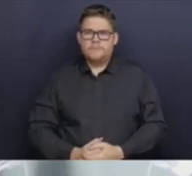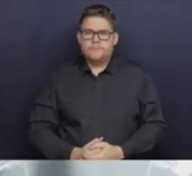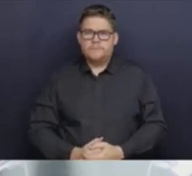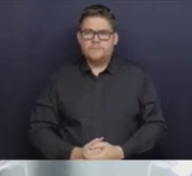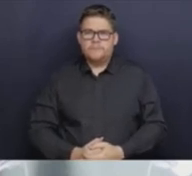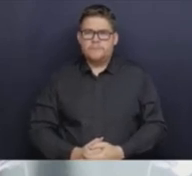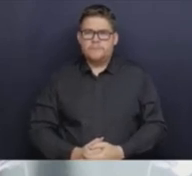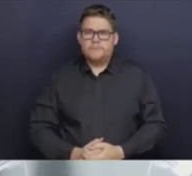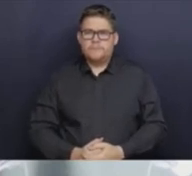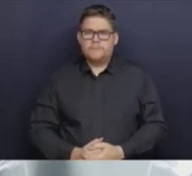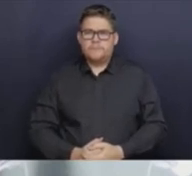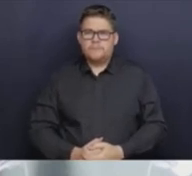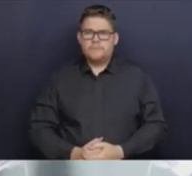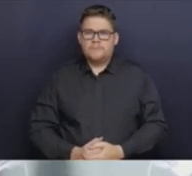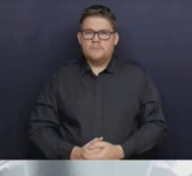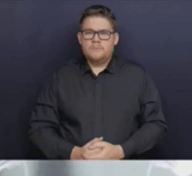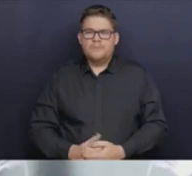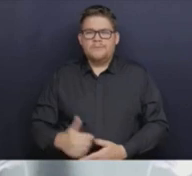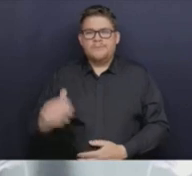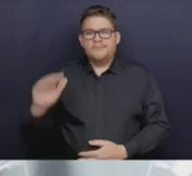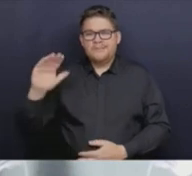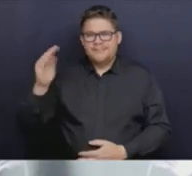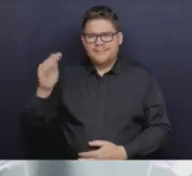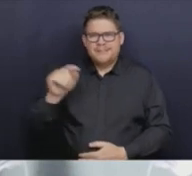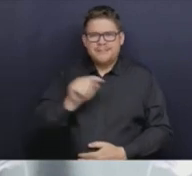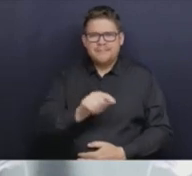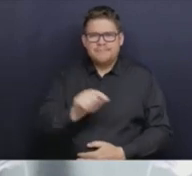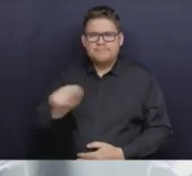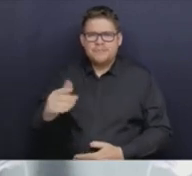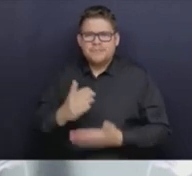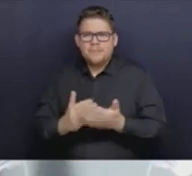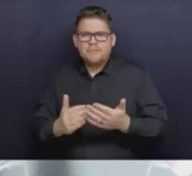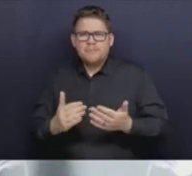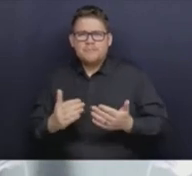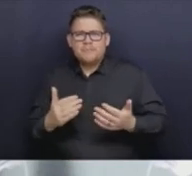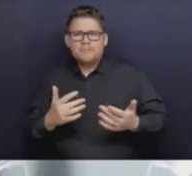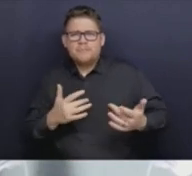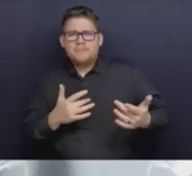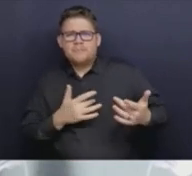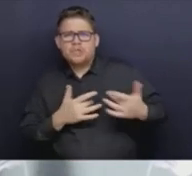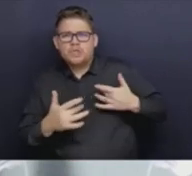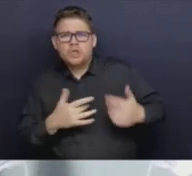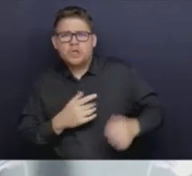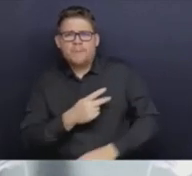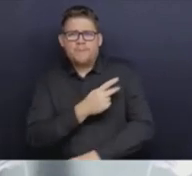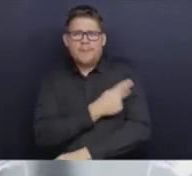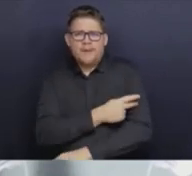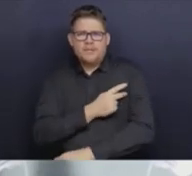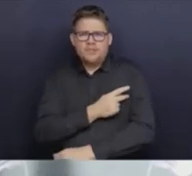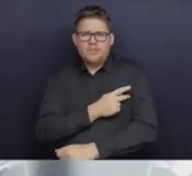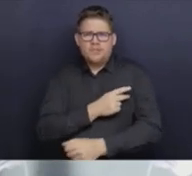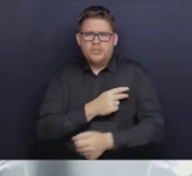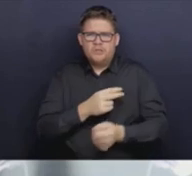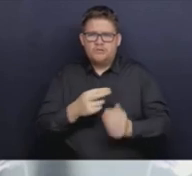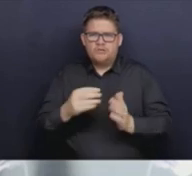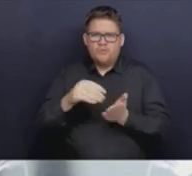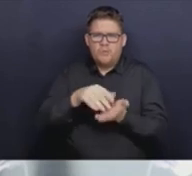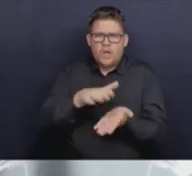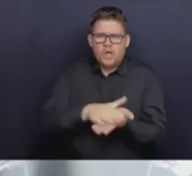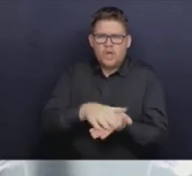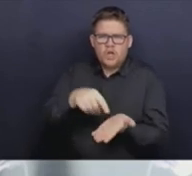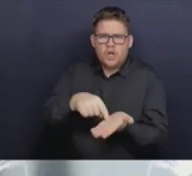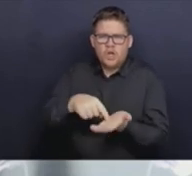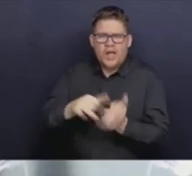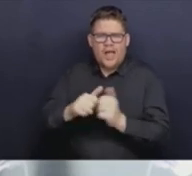concern about patient clinical records, that somehow this will give somebody in government a chance to seize or copy a patient's clinical